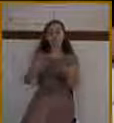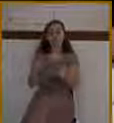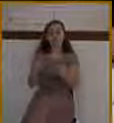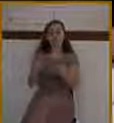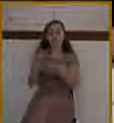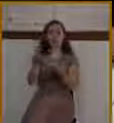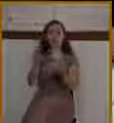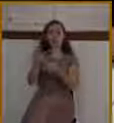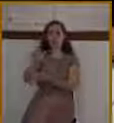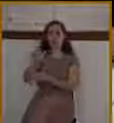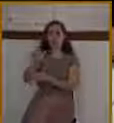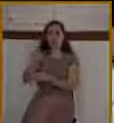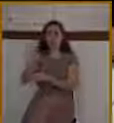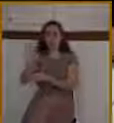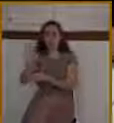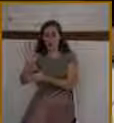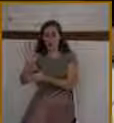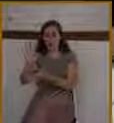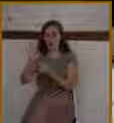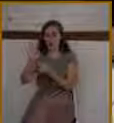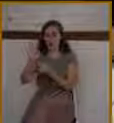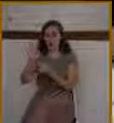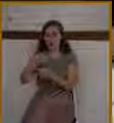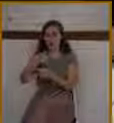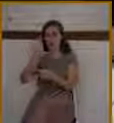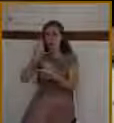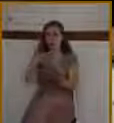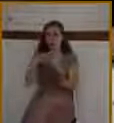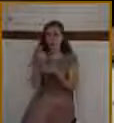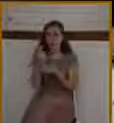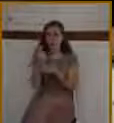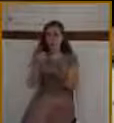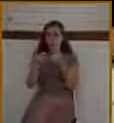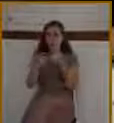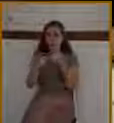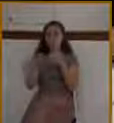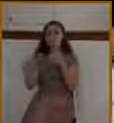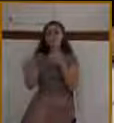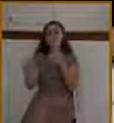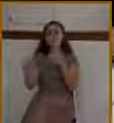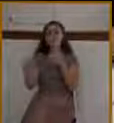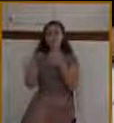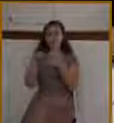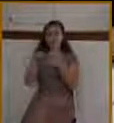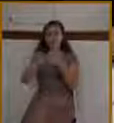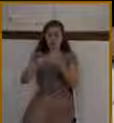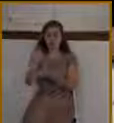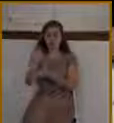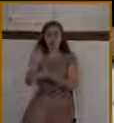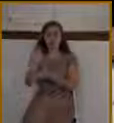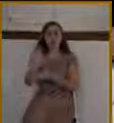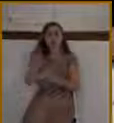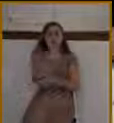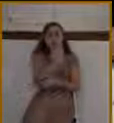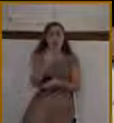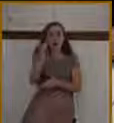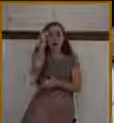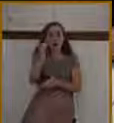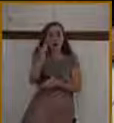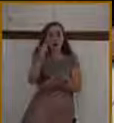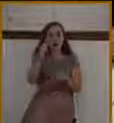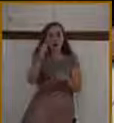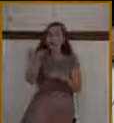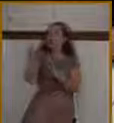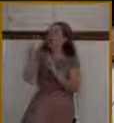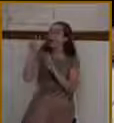And listen to what Psalm 24 says. I'll read a few verses. Verse 9, lift up your heads, O ye gates, even lift them up, ye everlasting